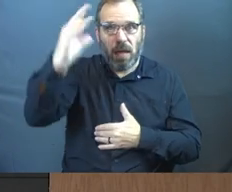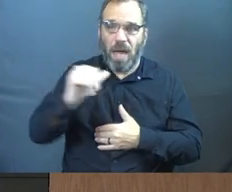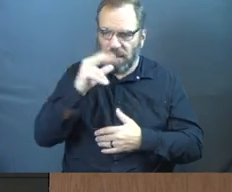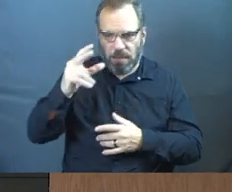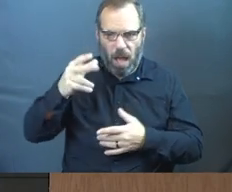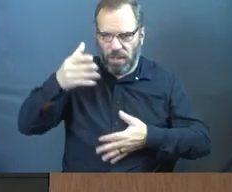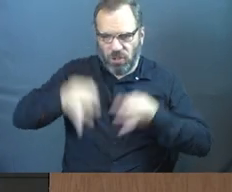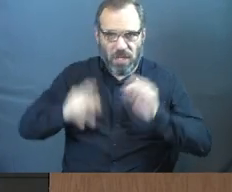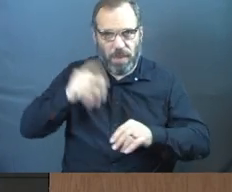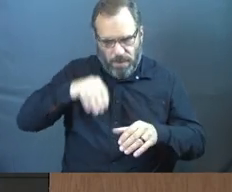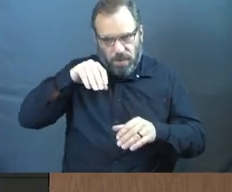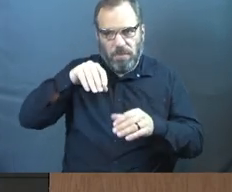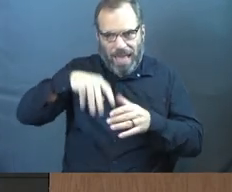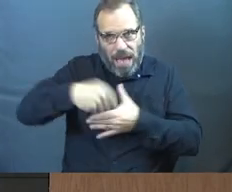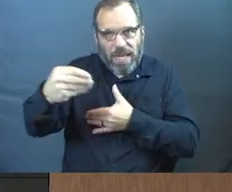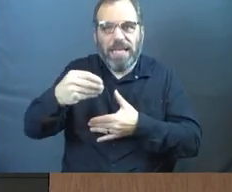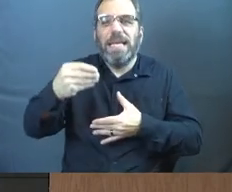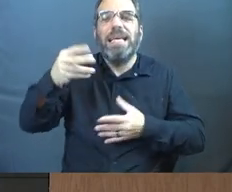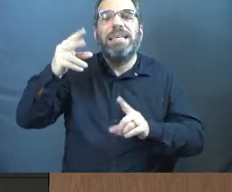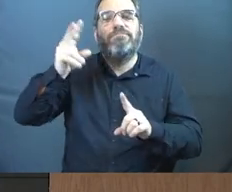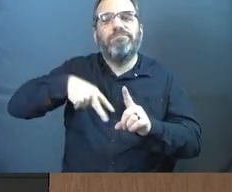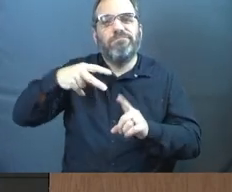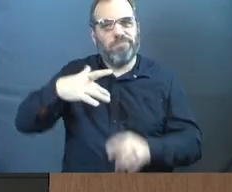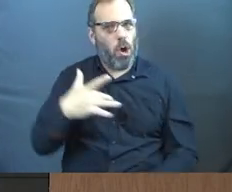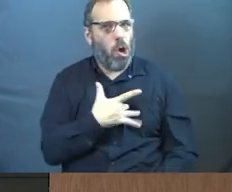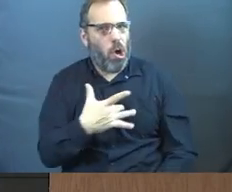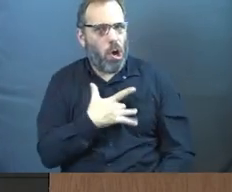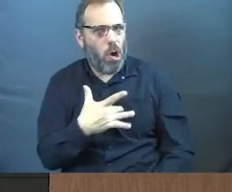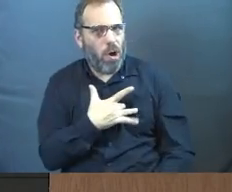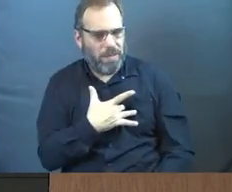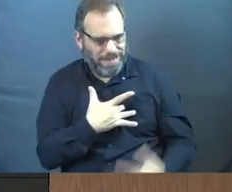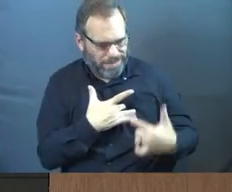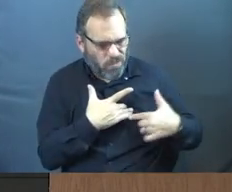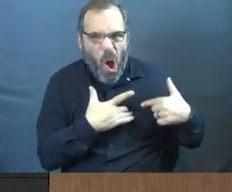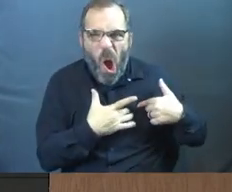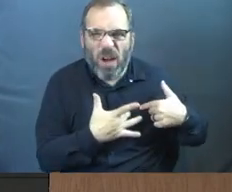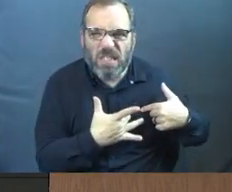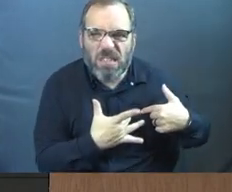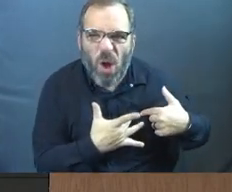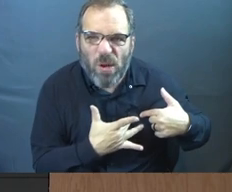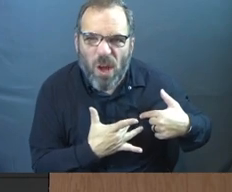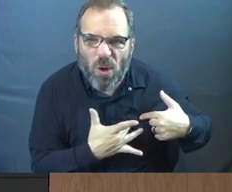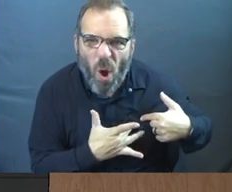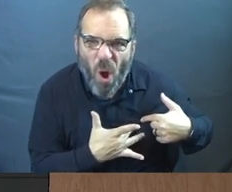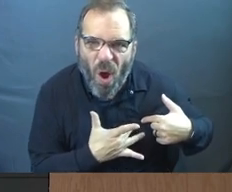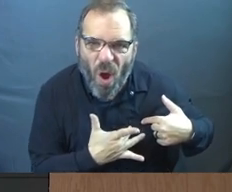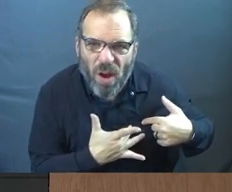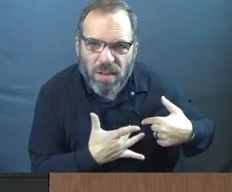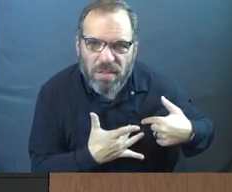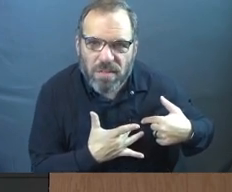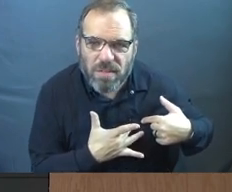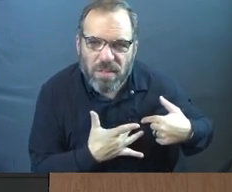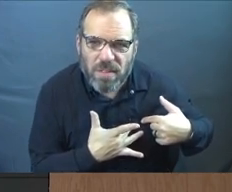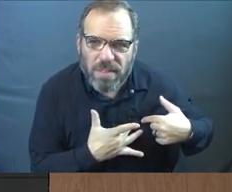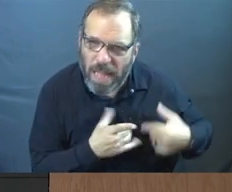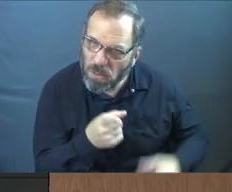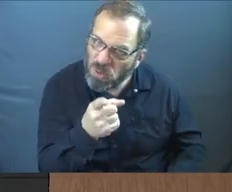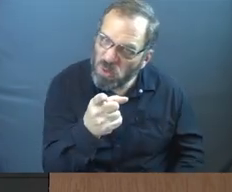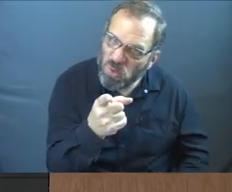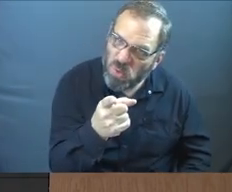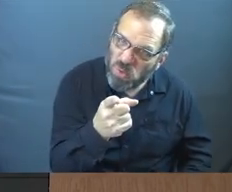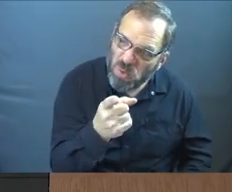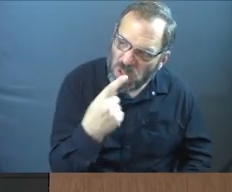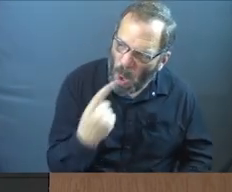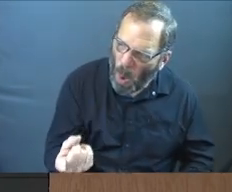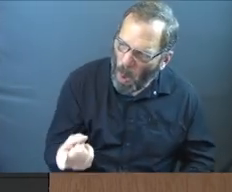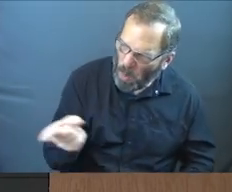people on externals. He looks at the heart. Yes. God looks deeper. And do you stop and say, no,